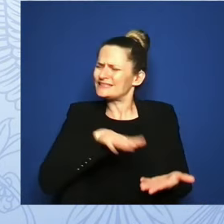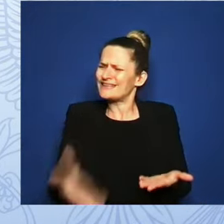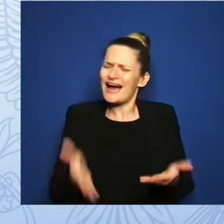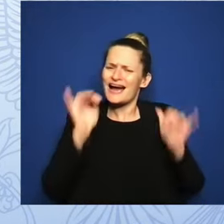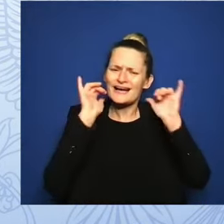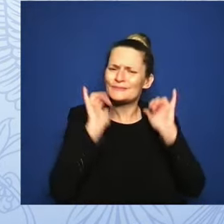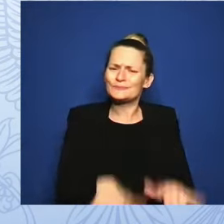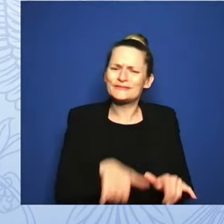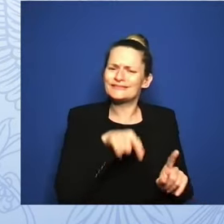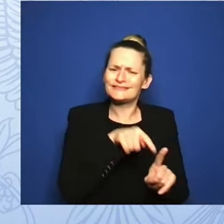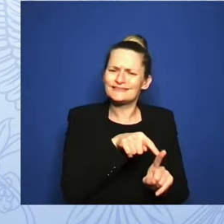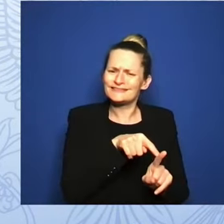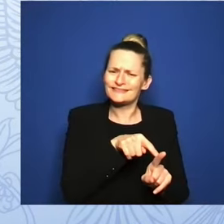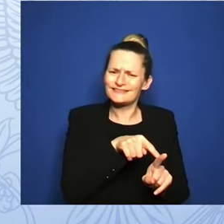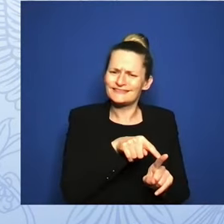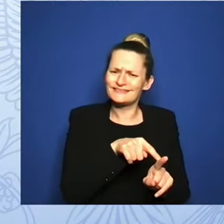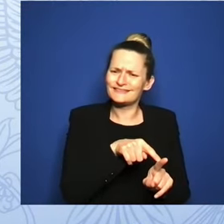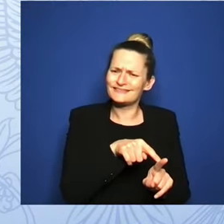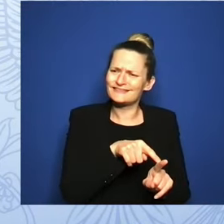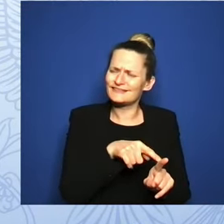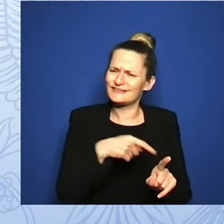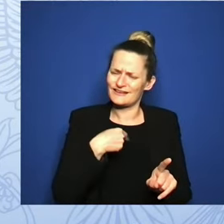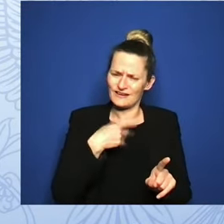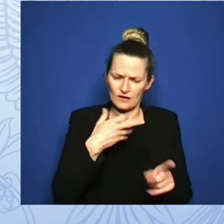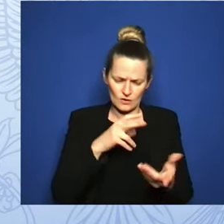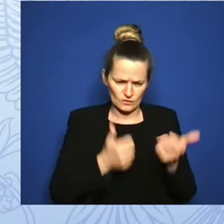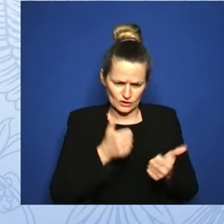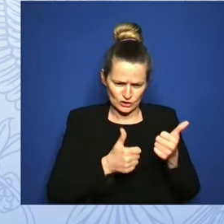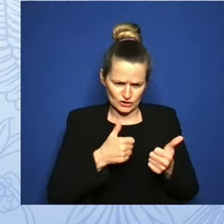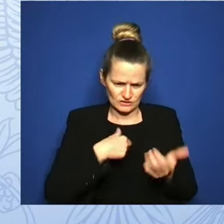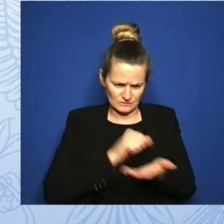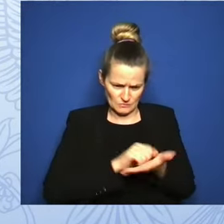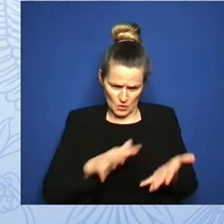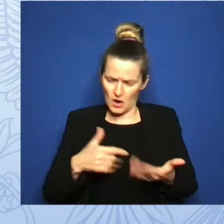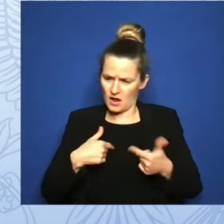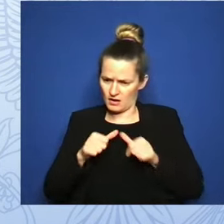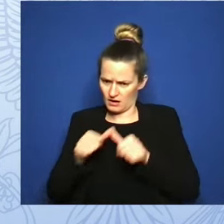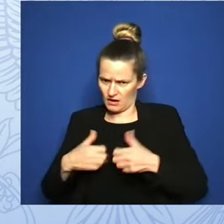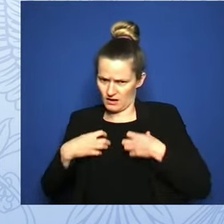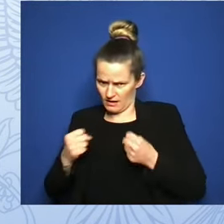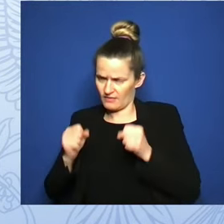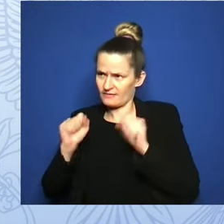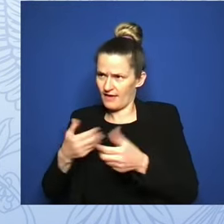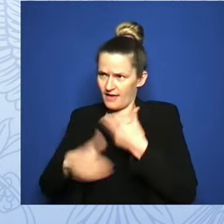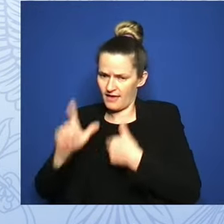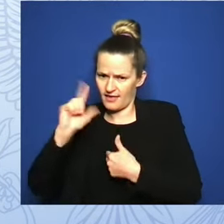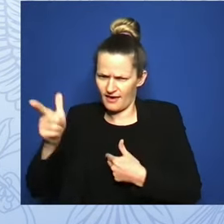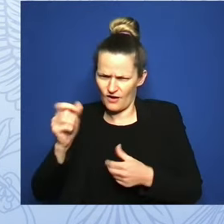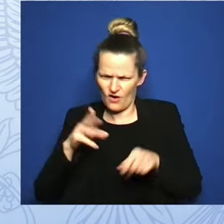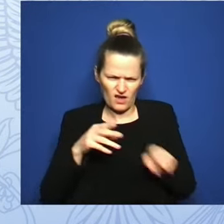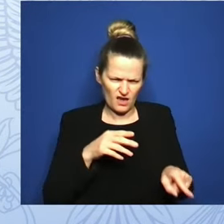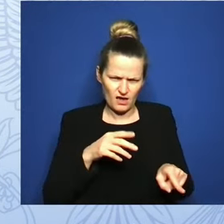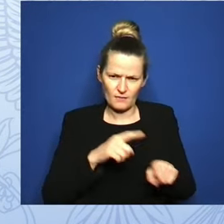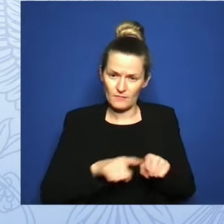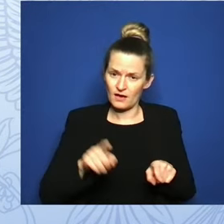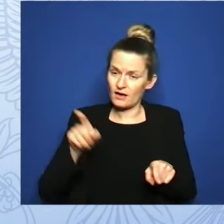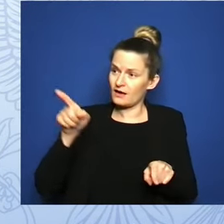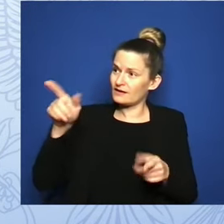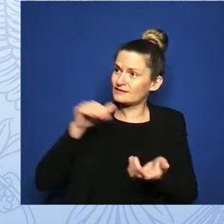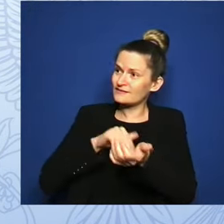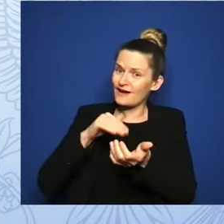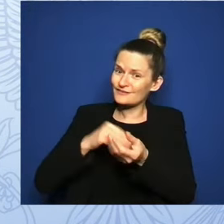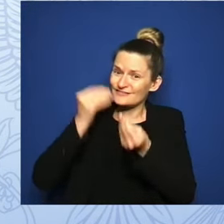We decided to have an abortion. But the next day, my doctor told me that due to Texas law, my request for an abortion had been denied.